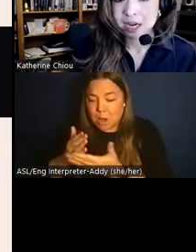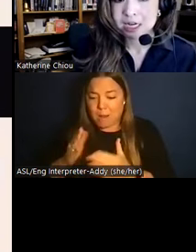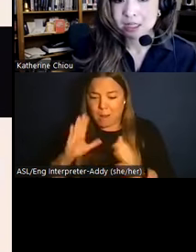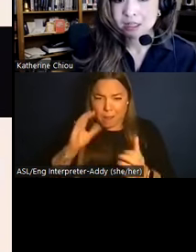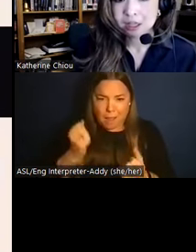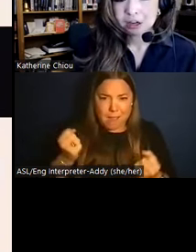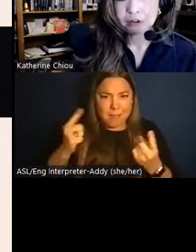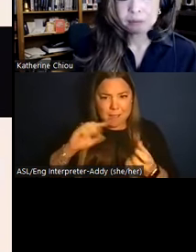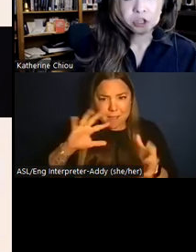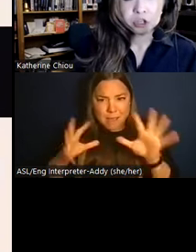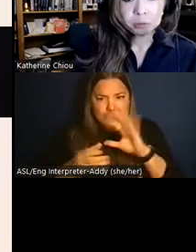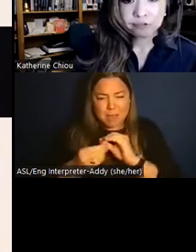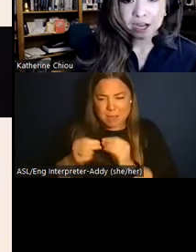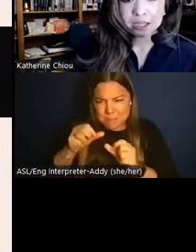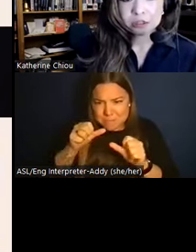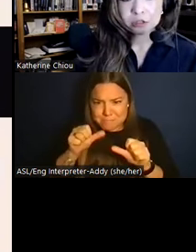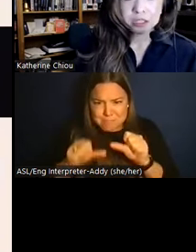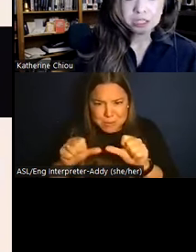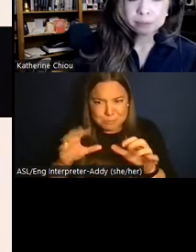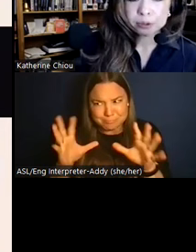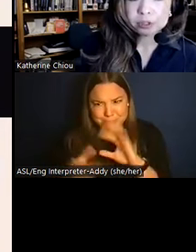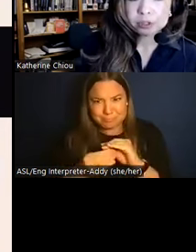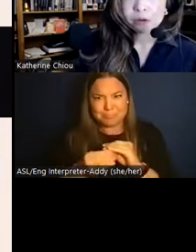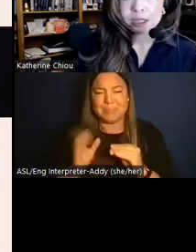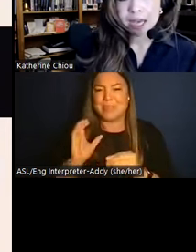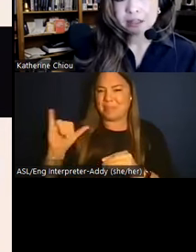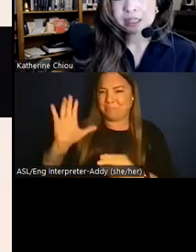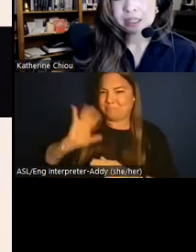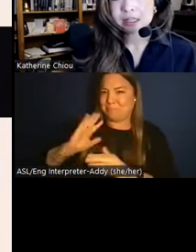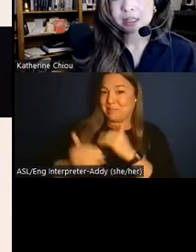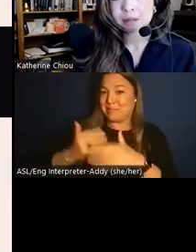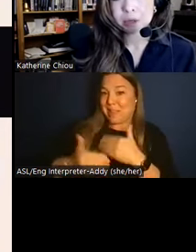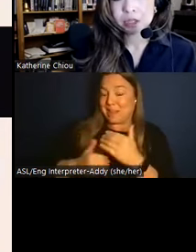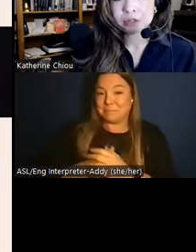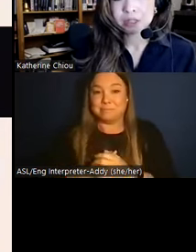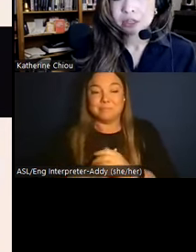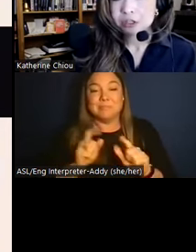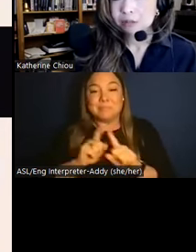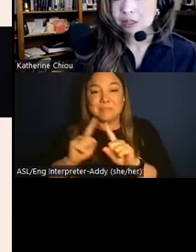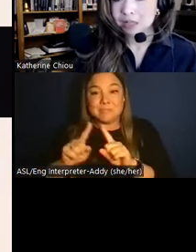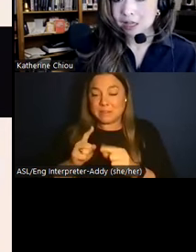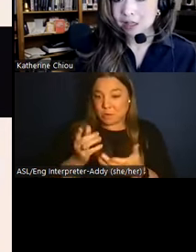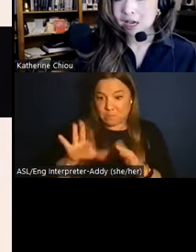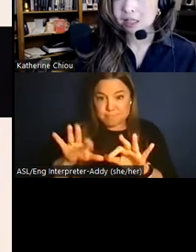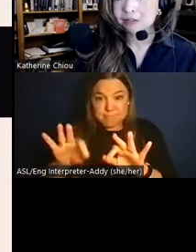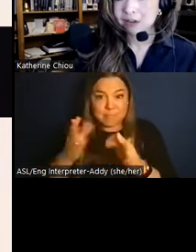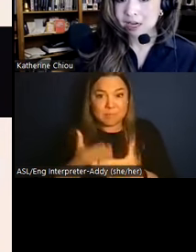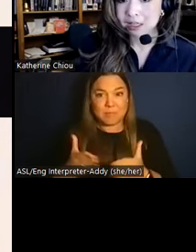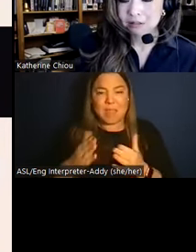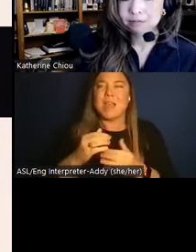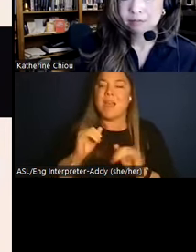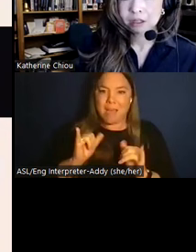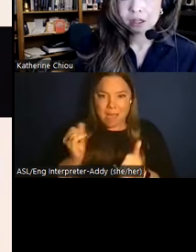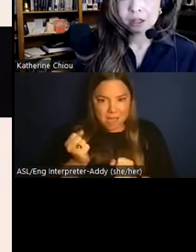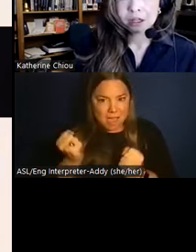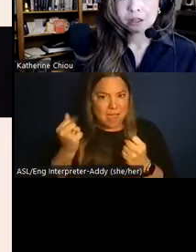society. From the tombs we find to the temples, we gather insights into the Moche's relationship with death and the divine.